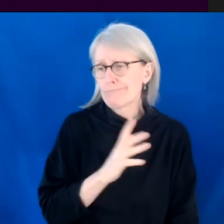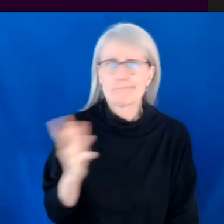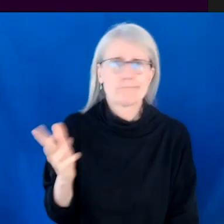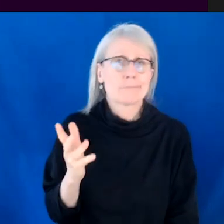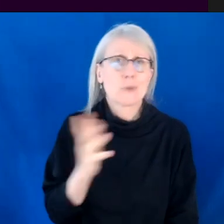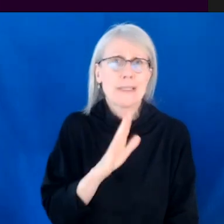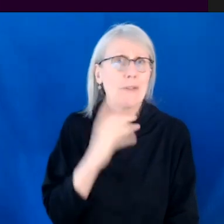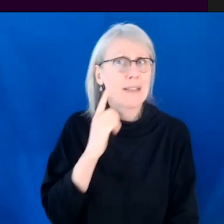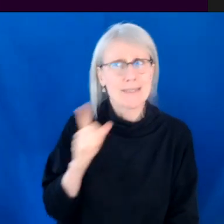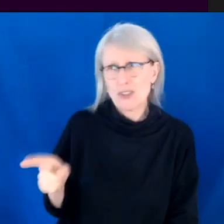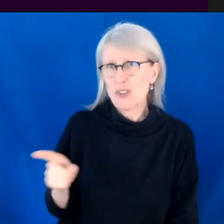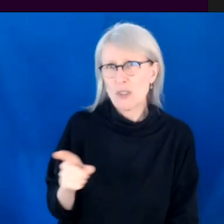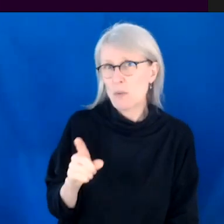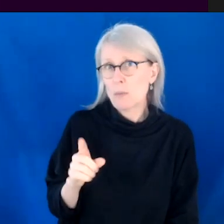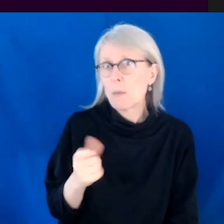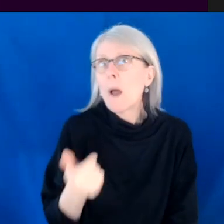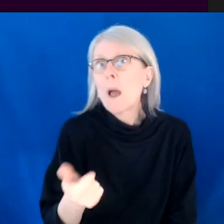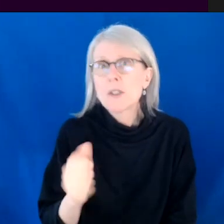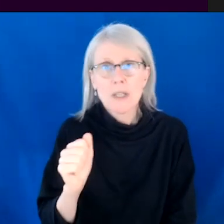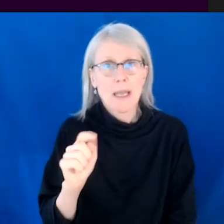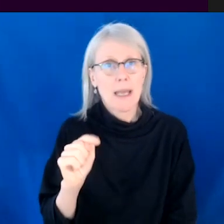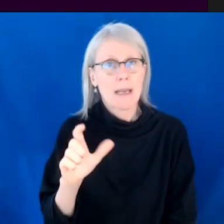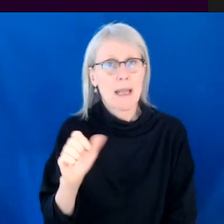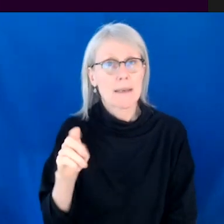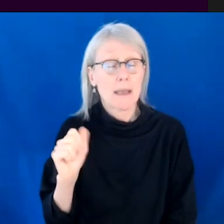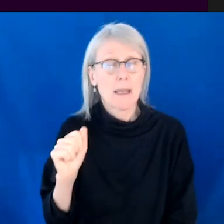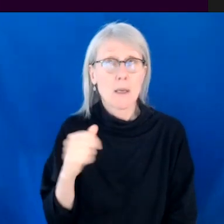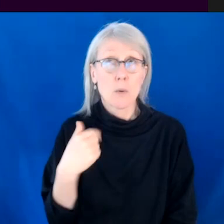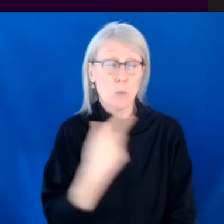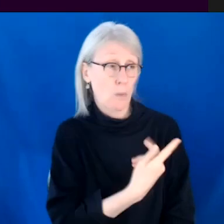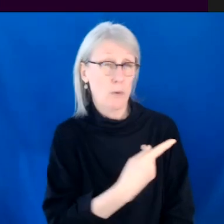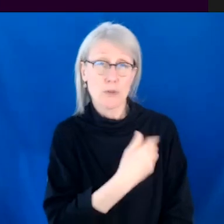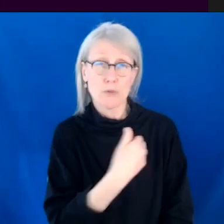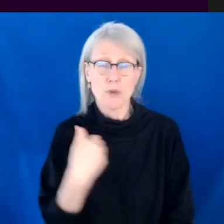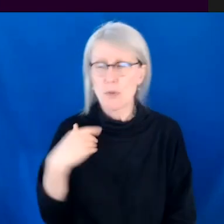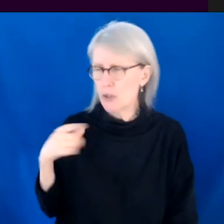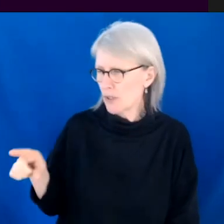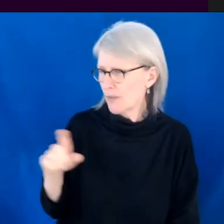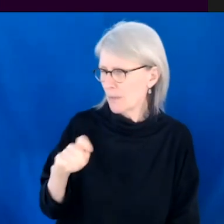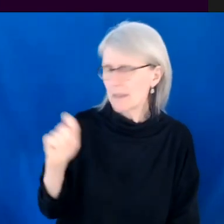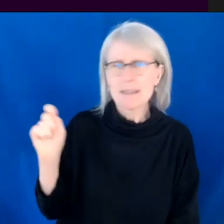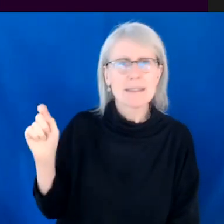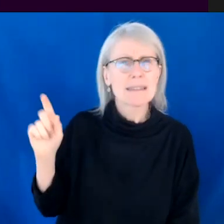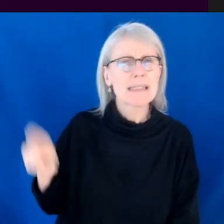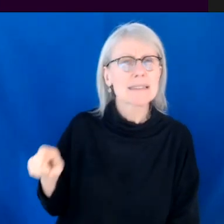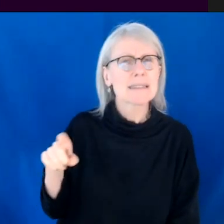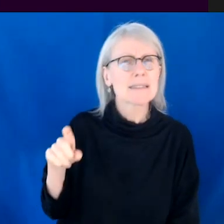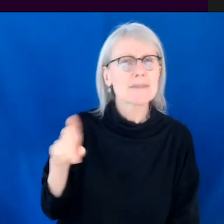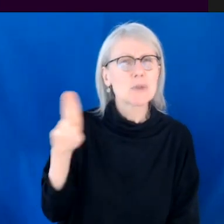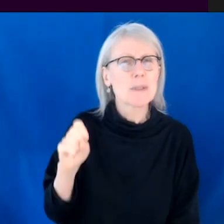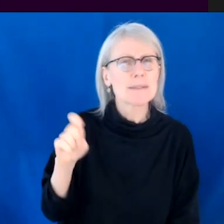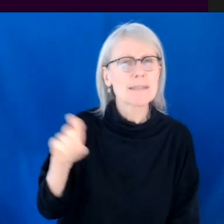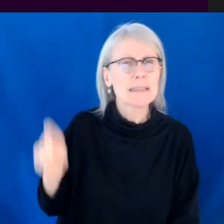never think she watched Atlanta. She was like, we were in Toronto, but I think she was like from Texas or something. And she was like, kind of, I don't know,